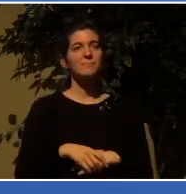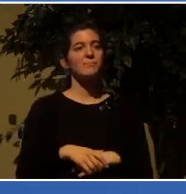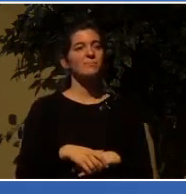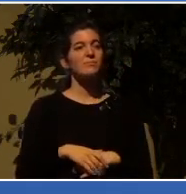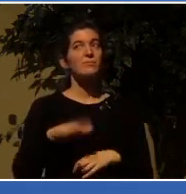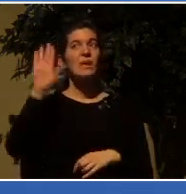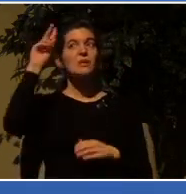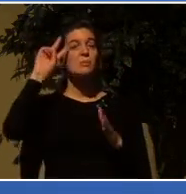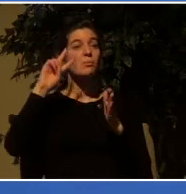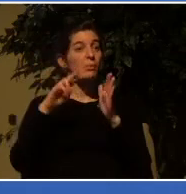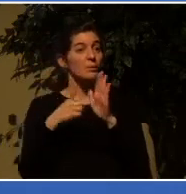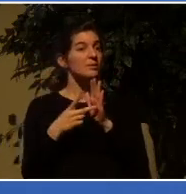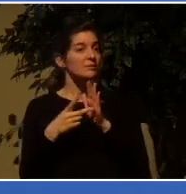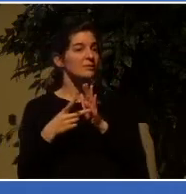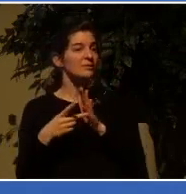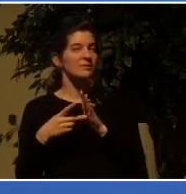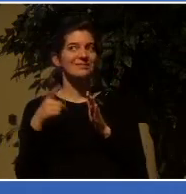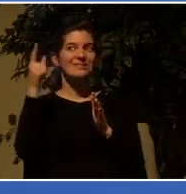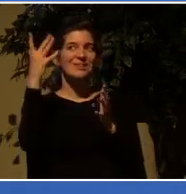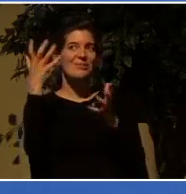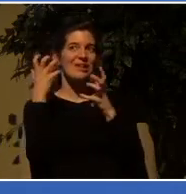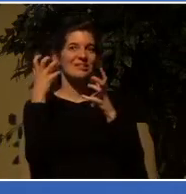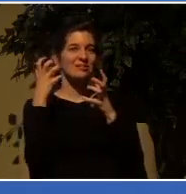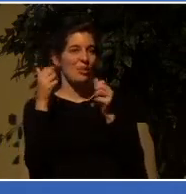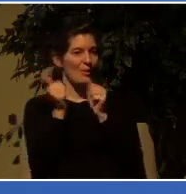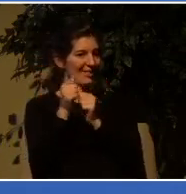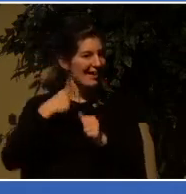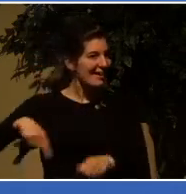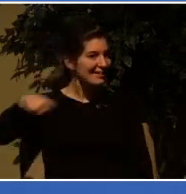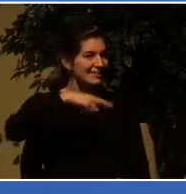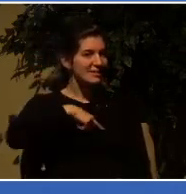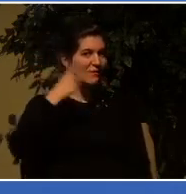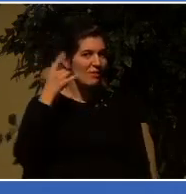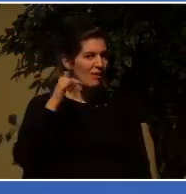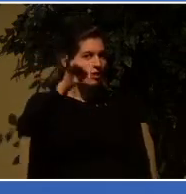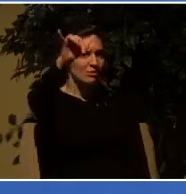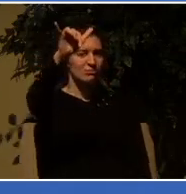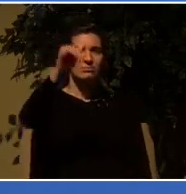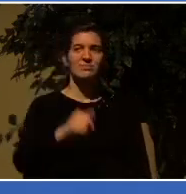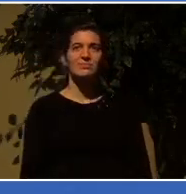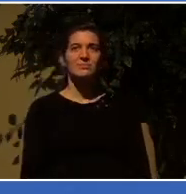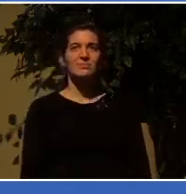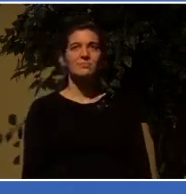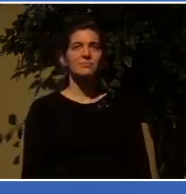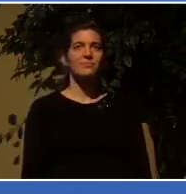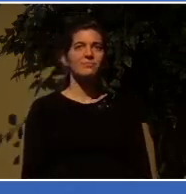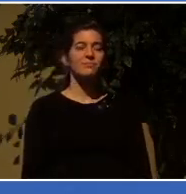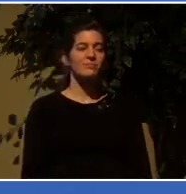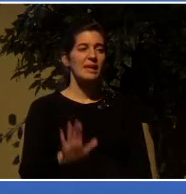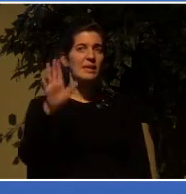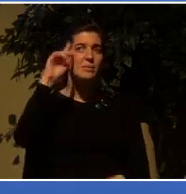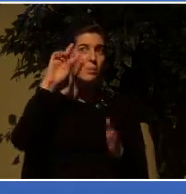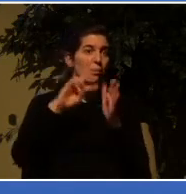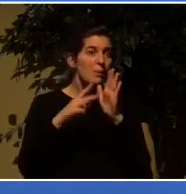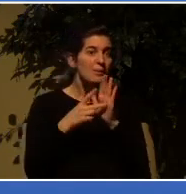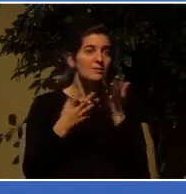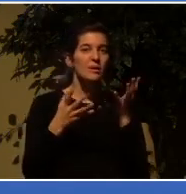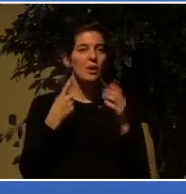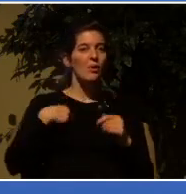eternity with you and me. His intention is that we share his holiness.